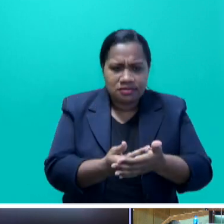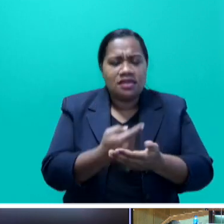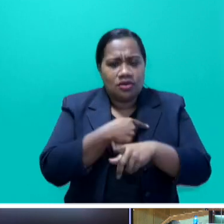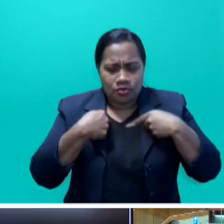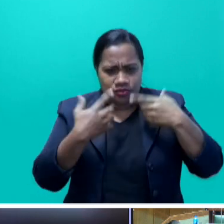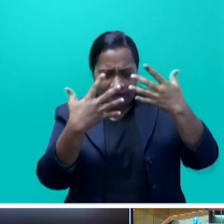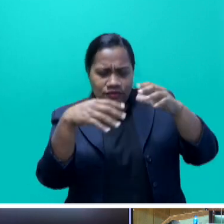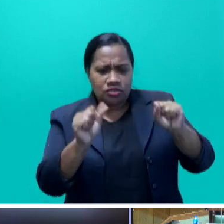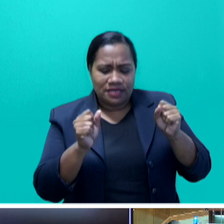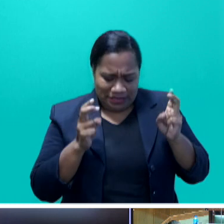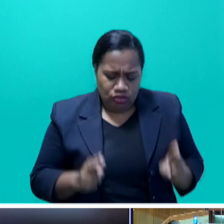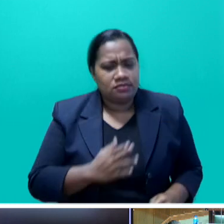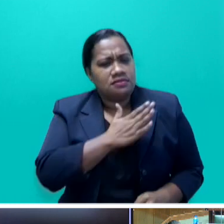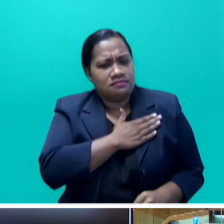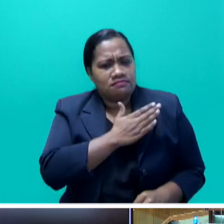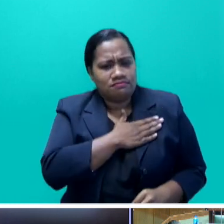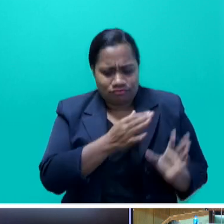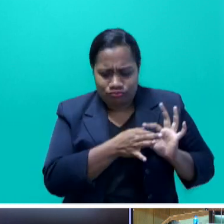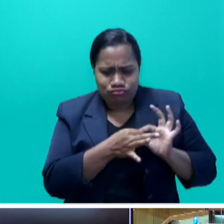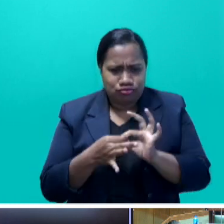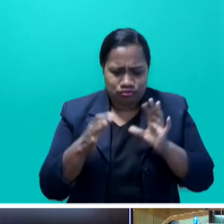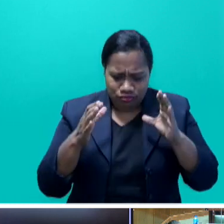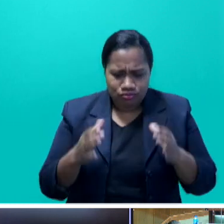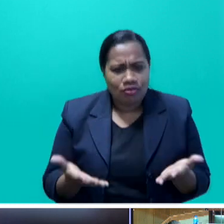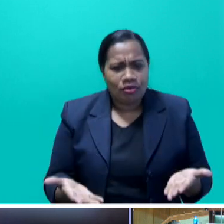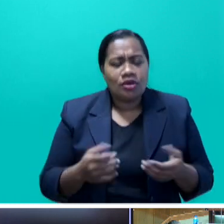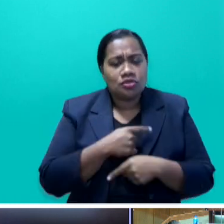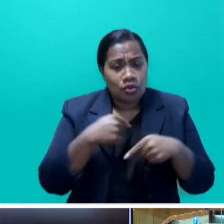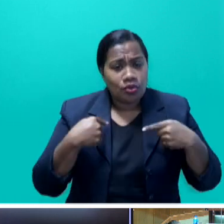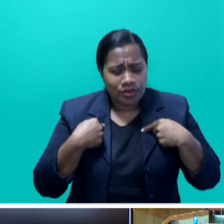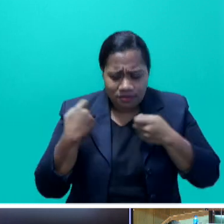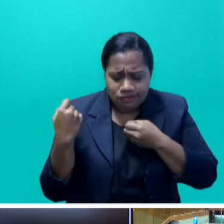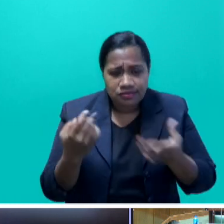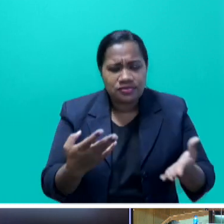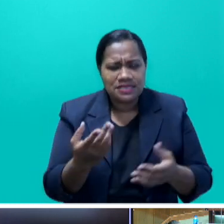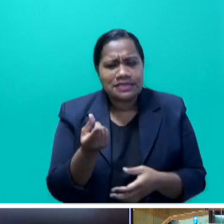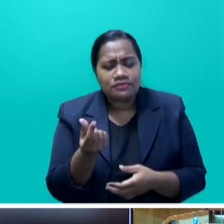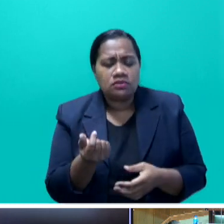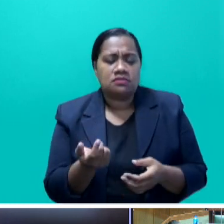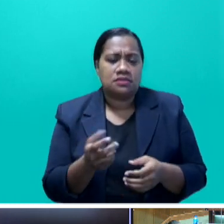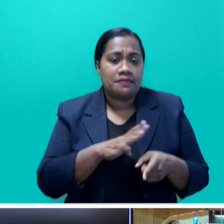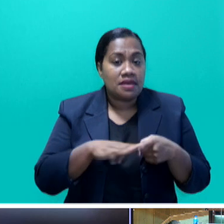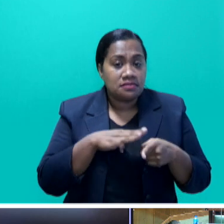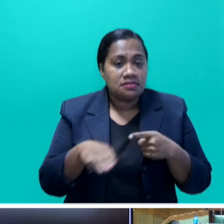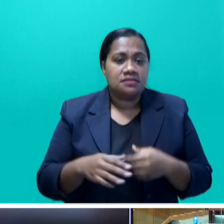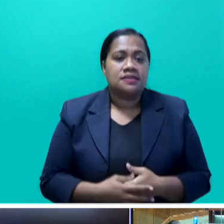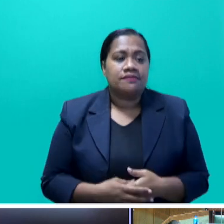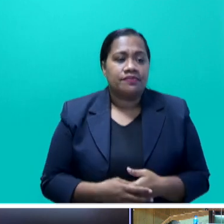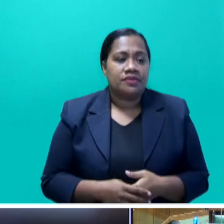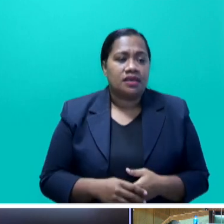Throughout our global engagement, we are delivering a simple message. An unequal recovery from COVID-19